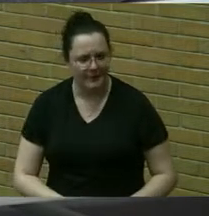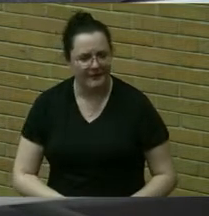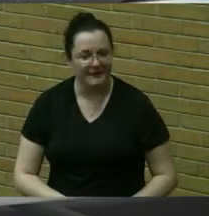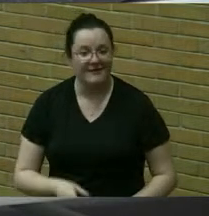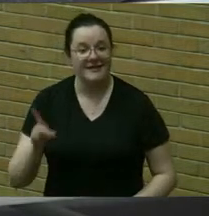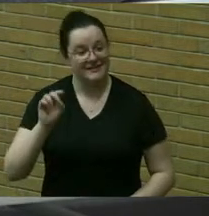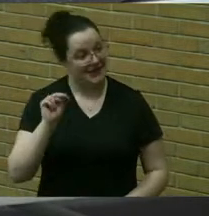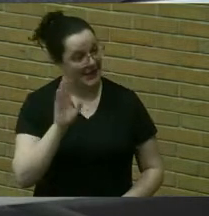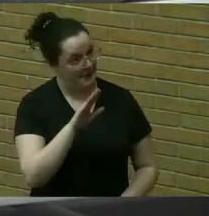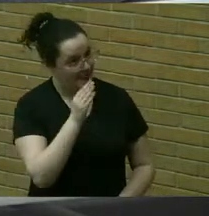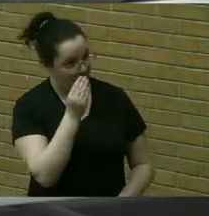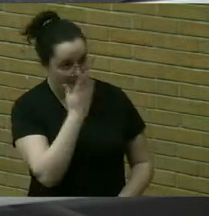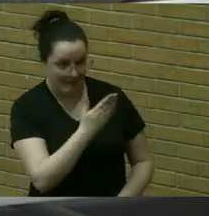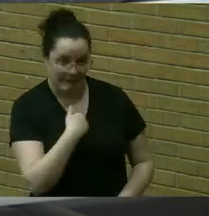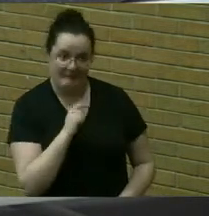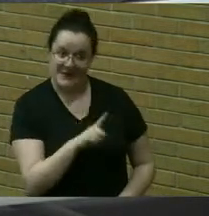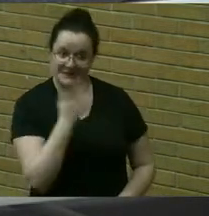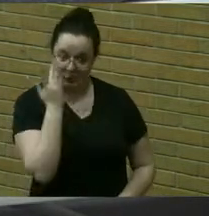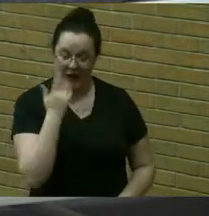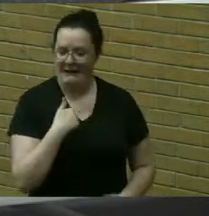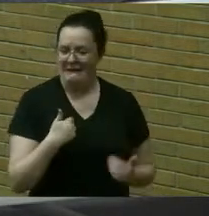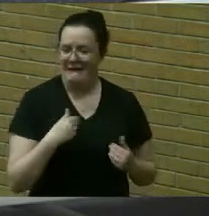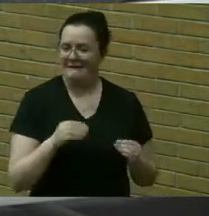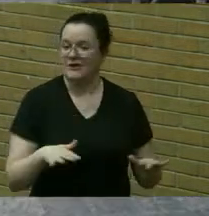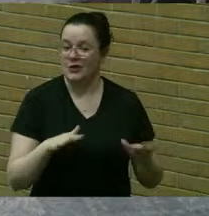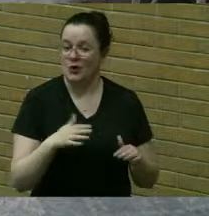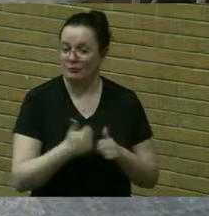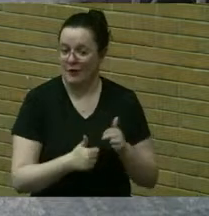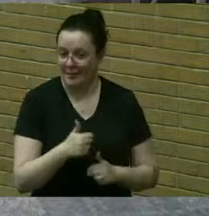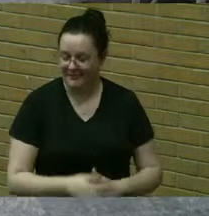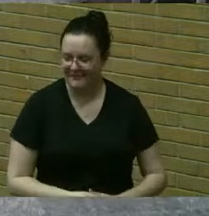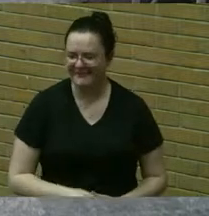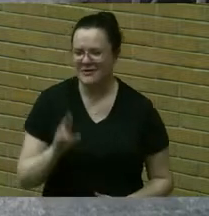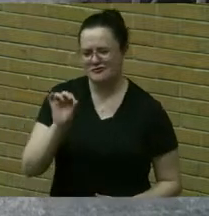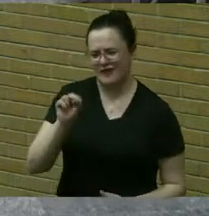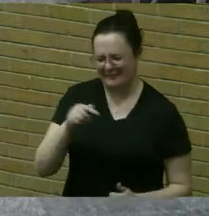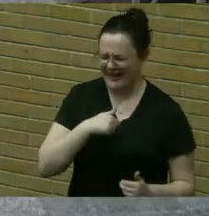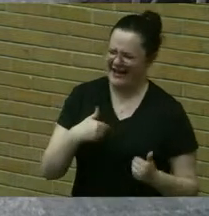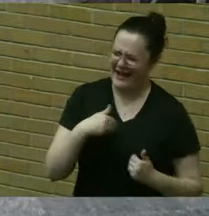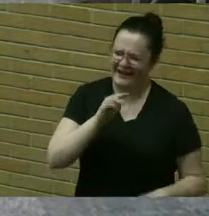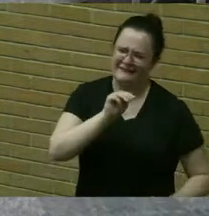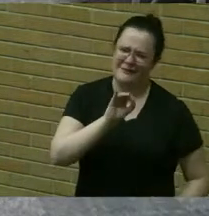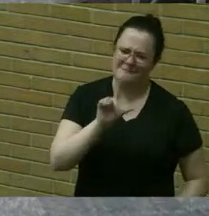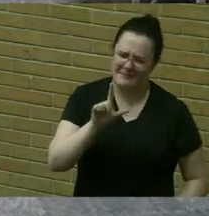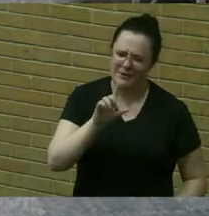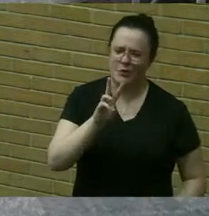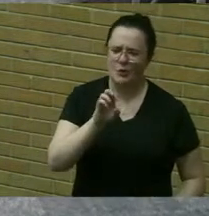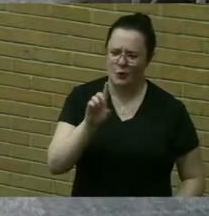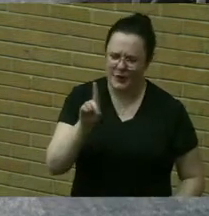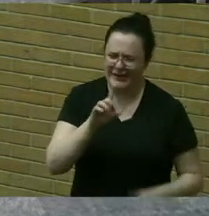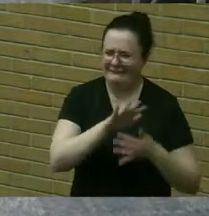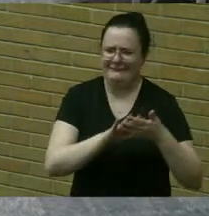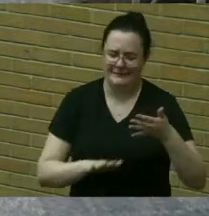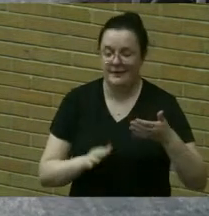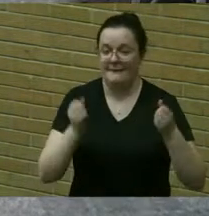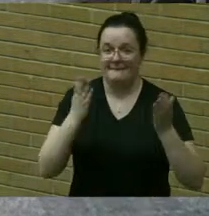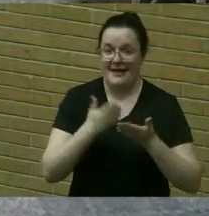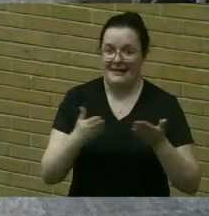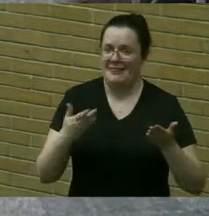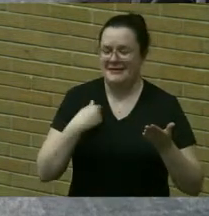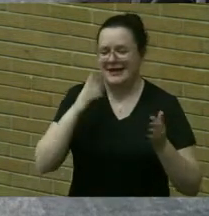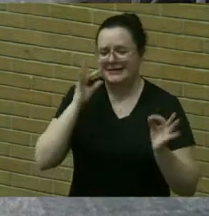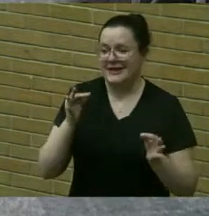problems i have milkweed i have you know a lot of things that i have chosen not to